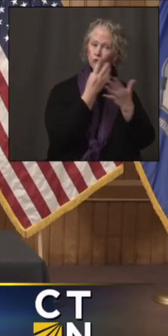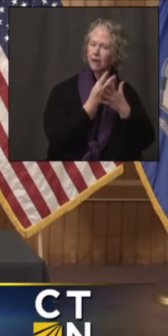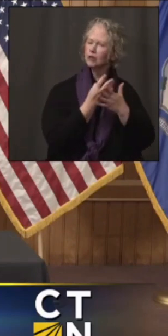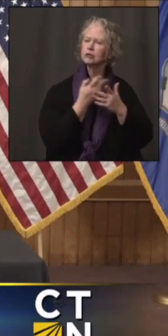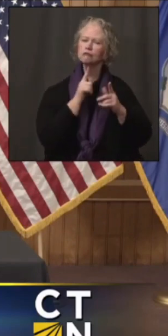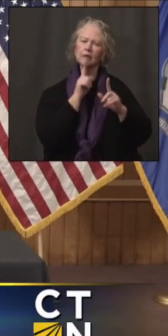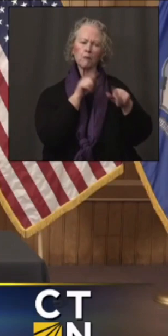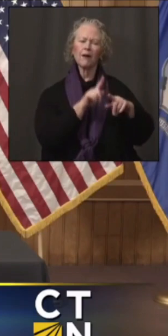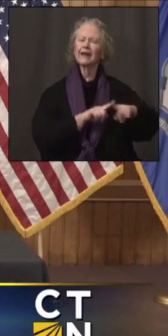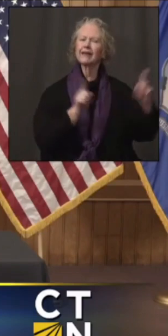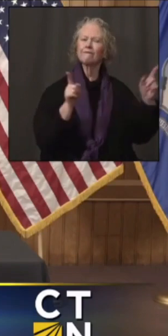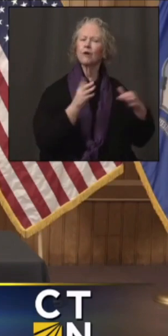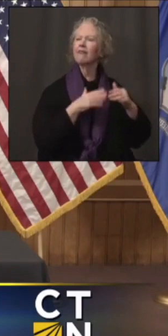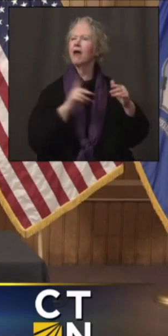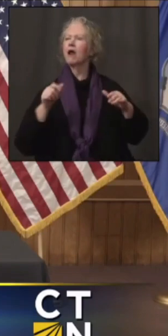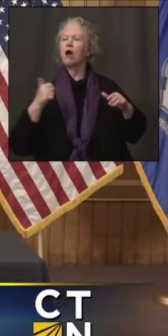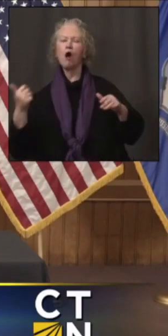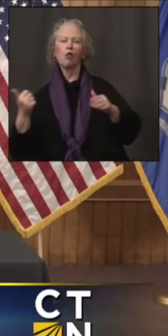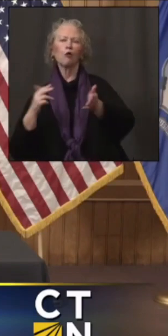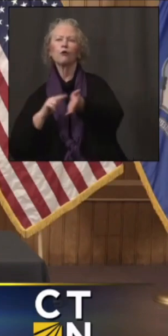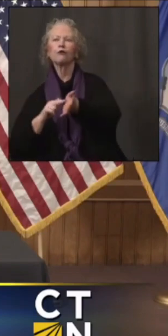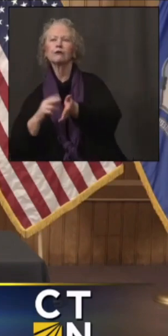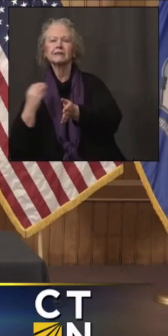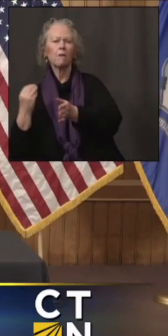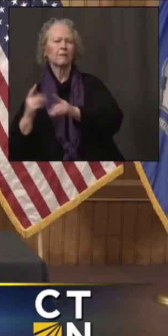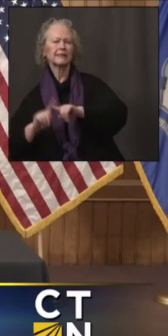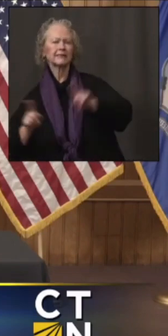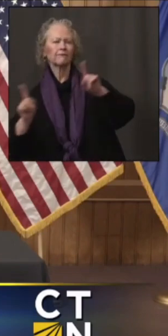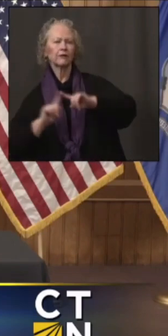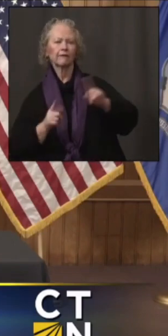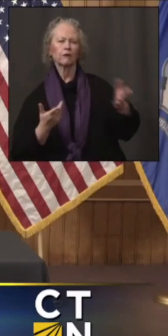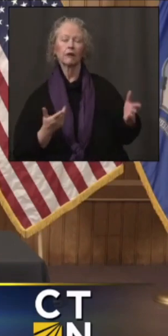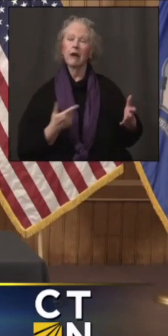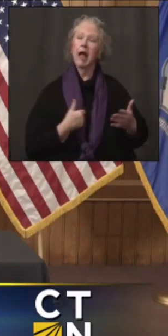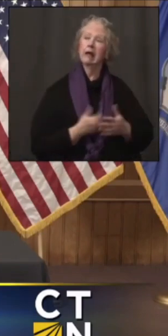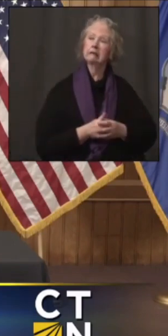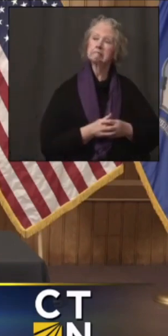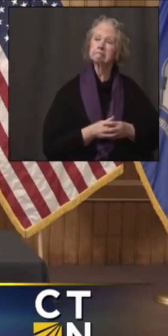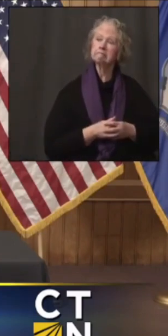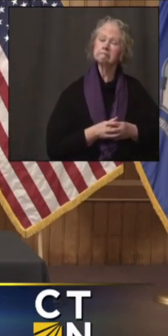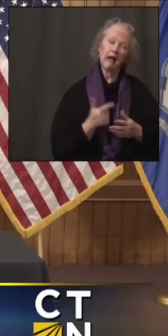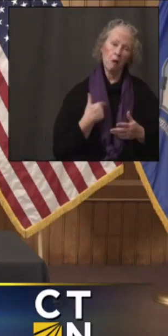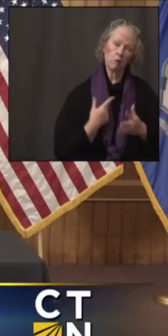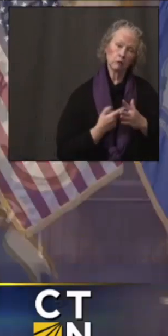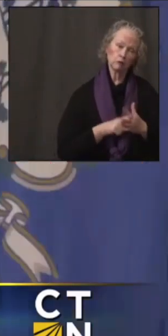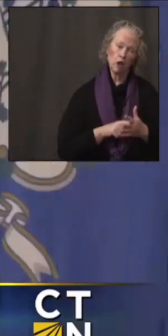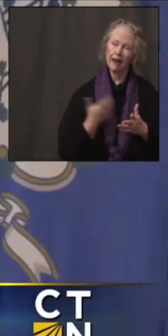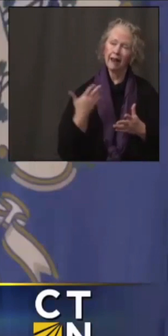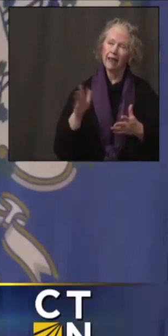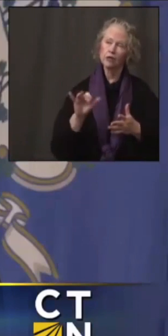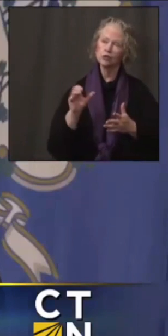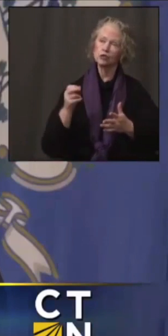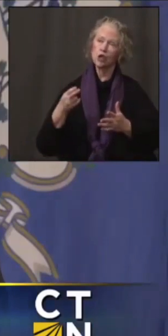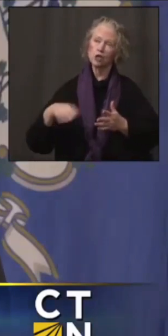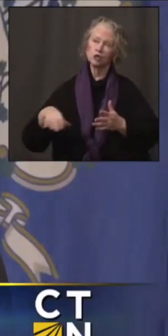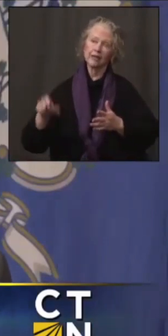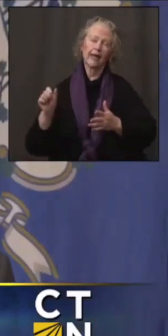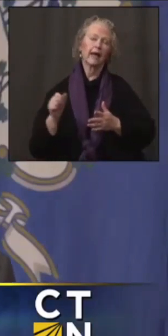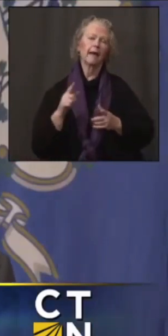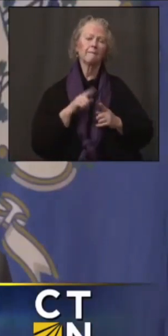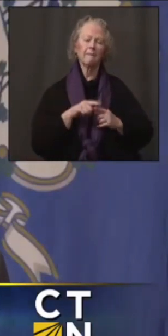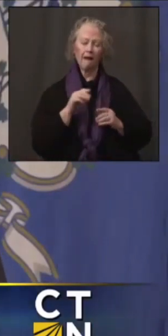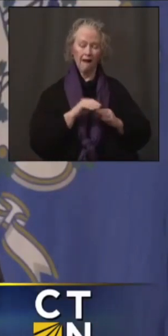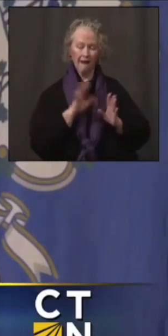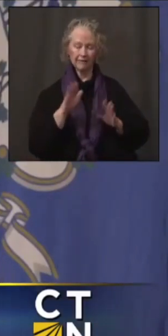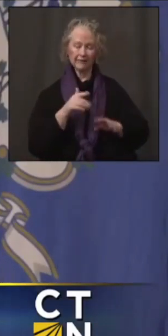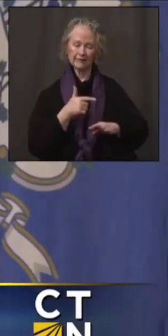basis. Uh, why can't those be standardized? Um, I'll start and then pass that right over to Josh. What I do know is, um, obviously the